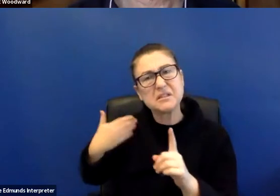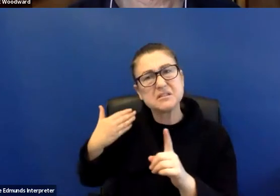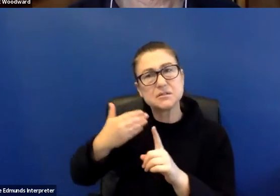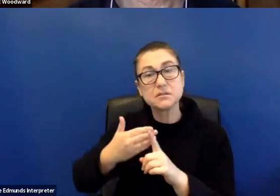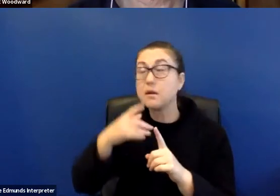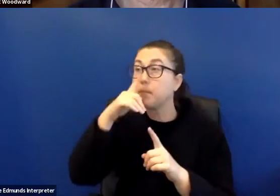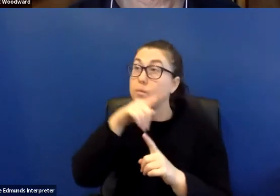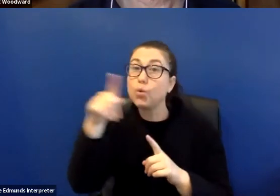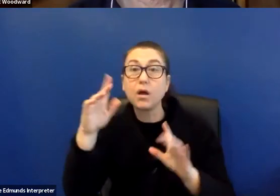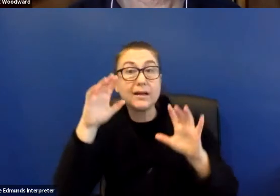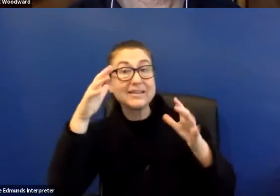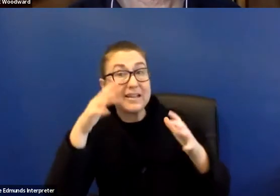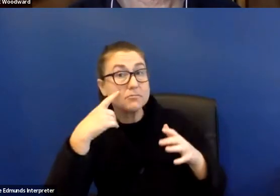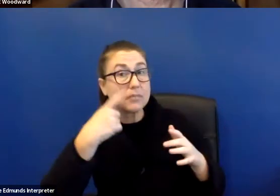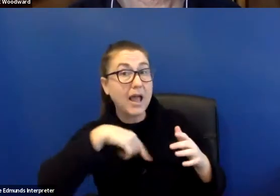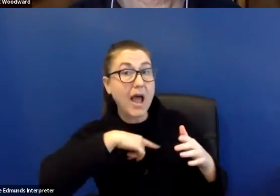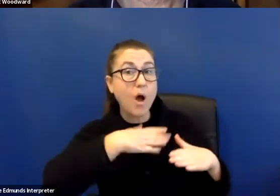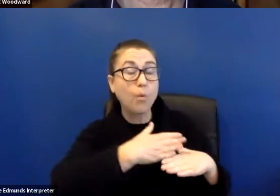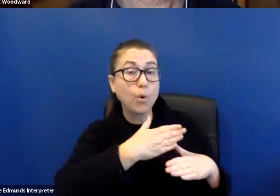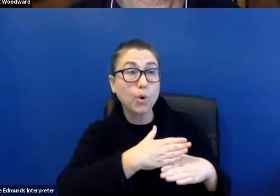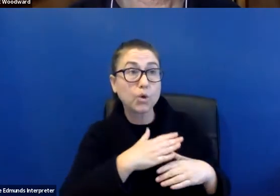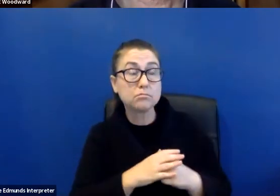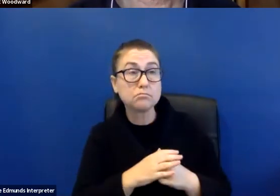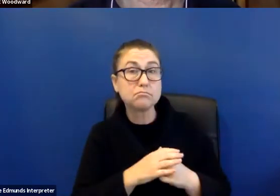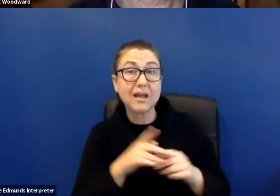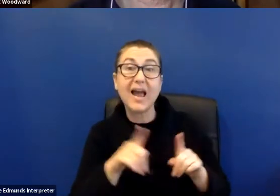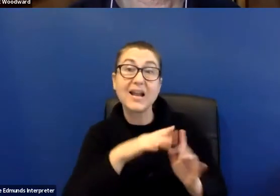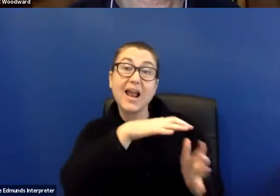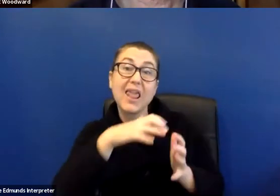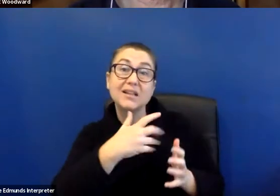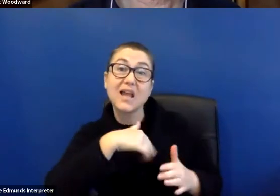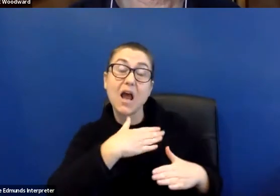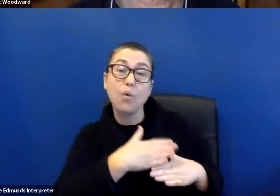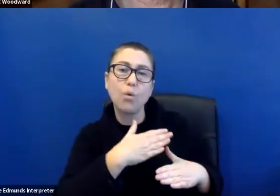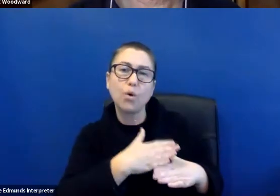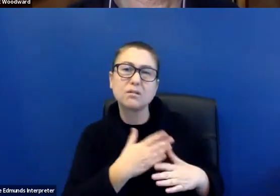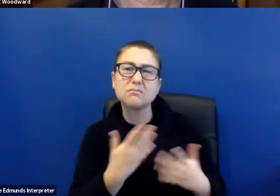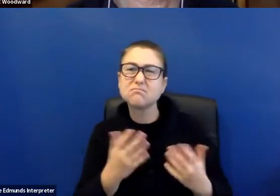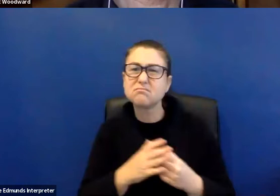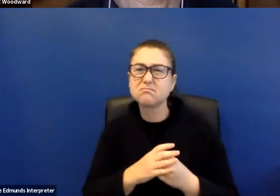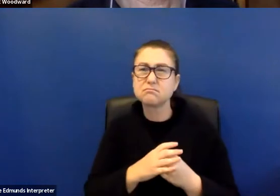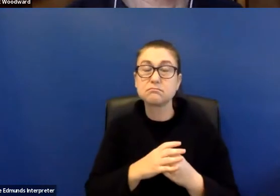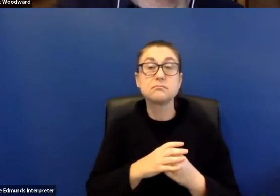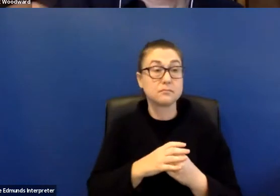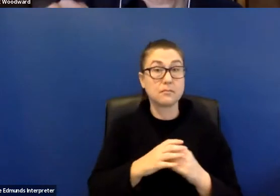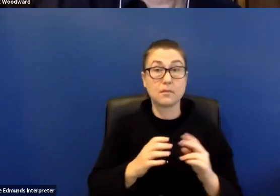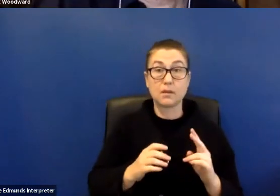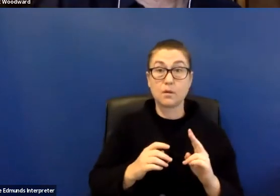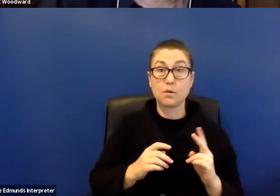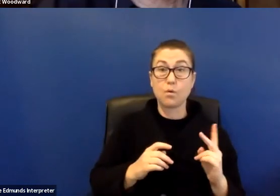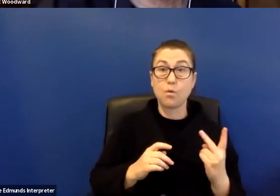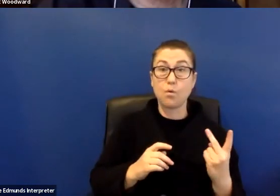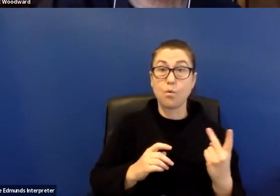collecting our work. It's probably true to say that things changed quite significantly with that trip to America, that